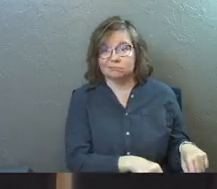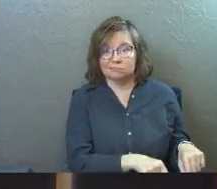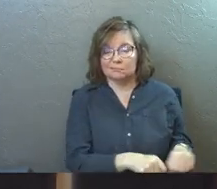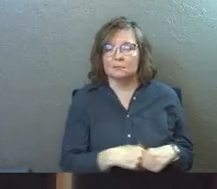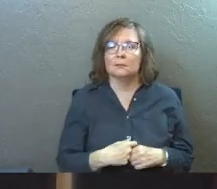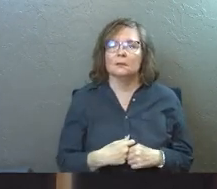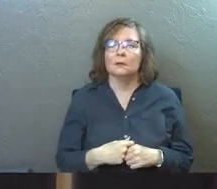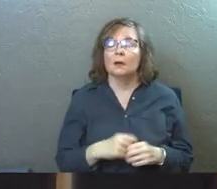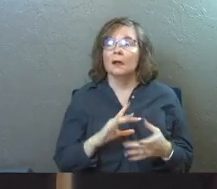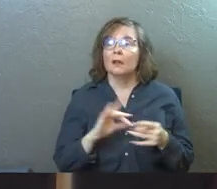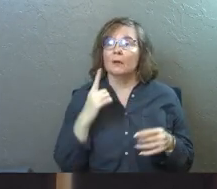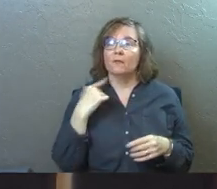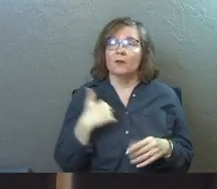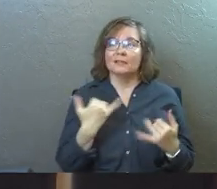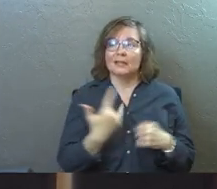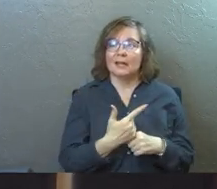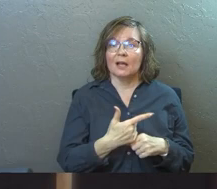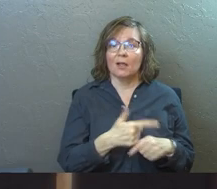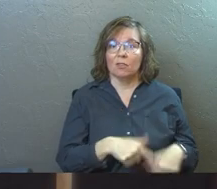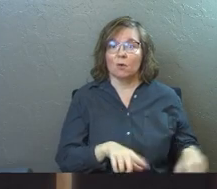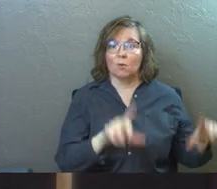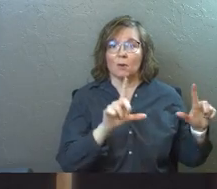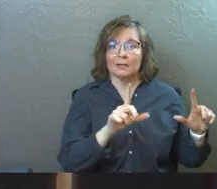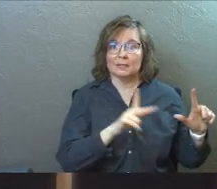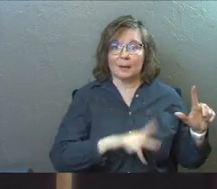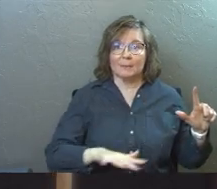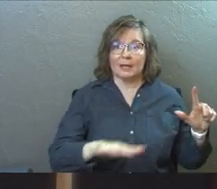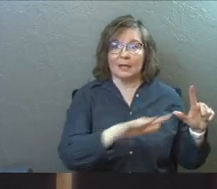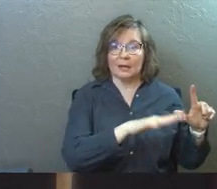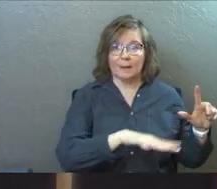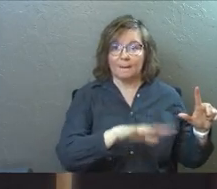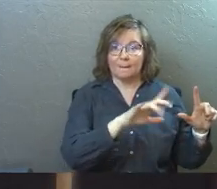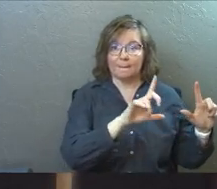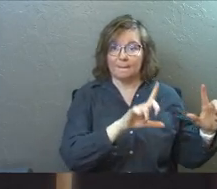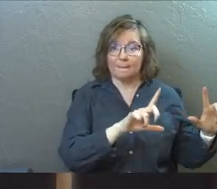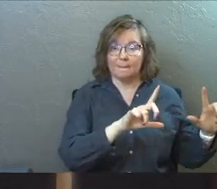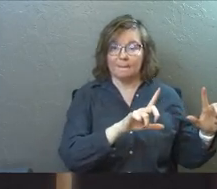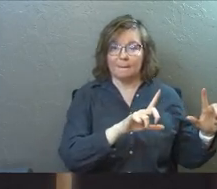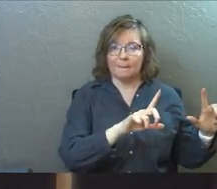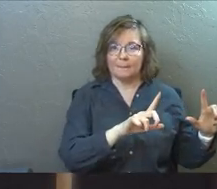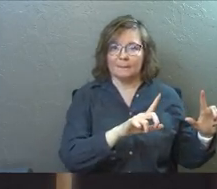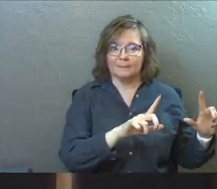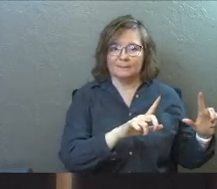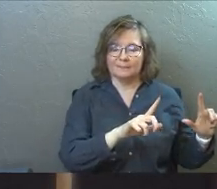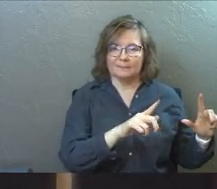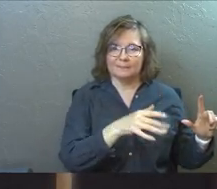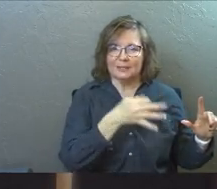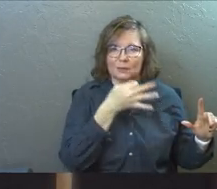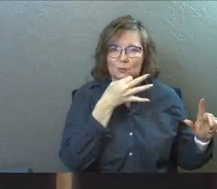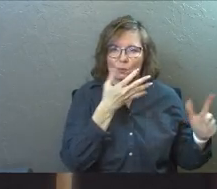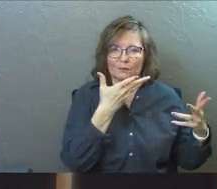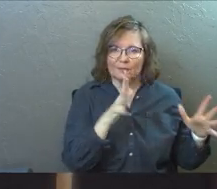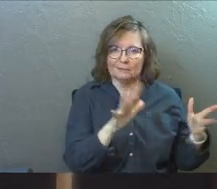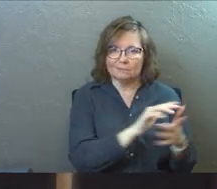The message for us today is that the right-side-up kingdom, its days are numbered.